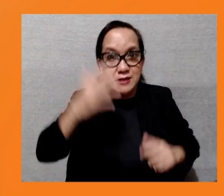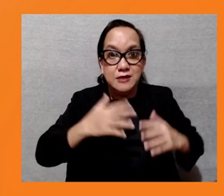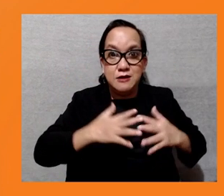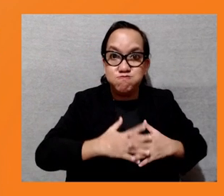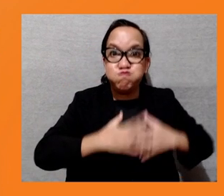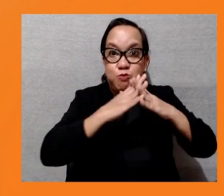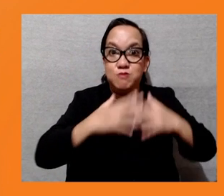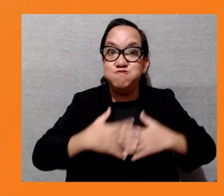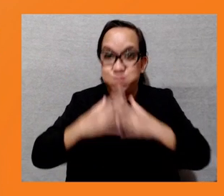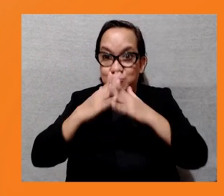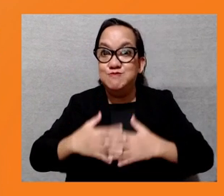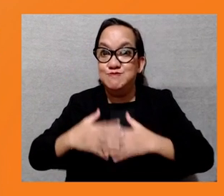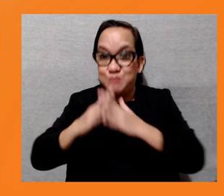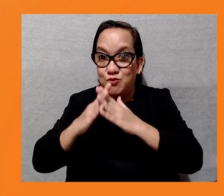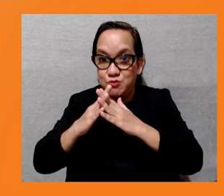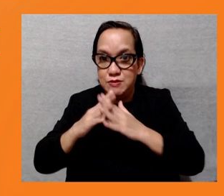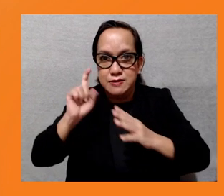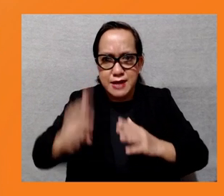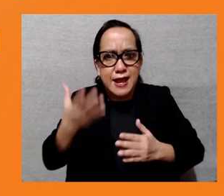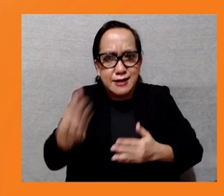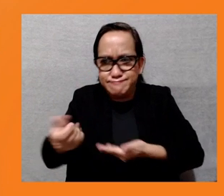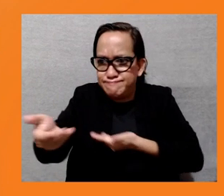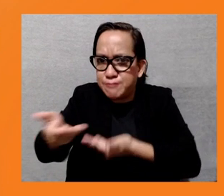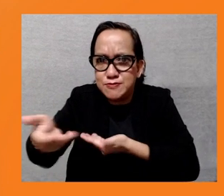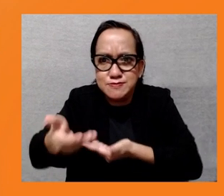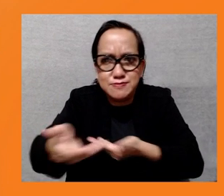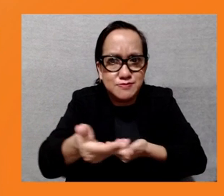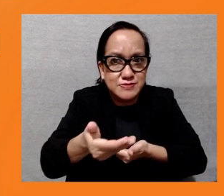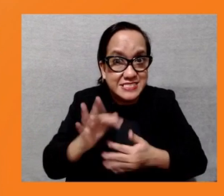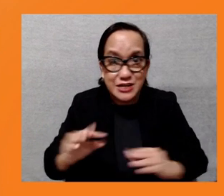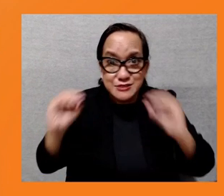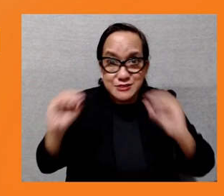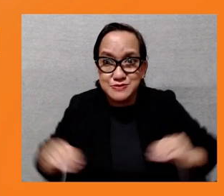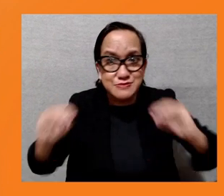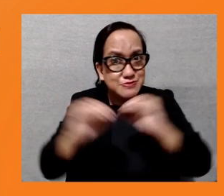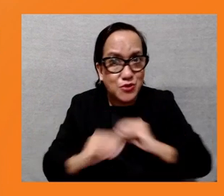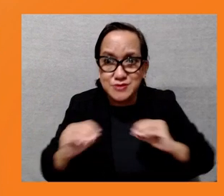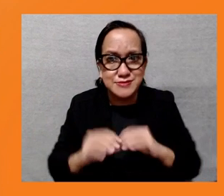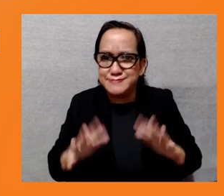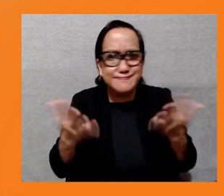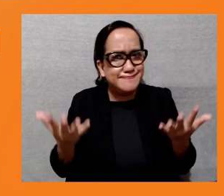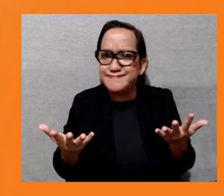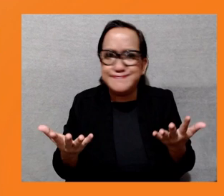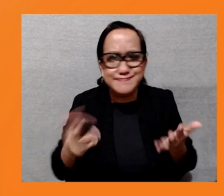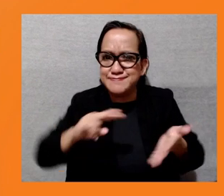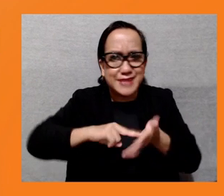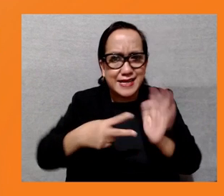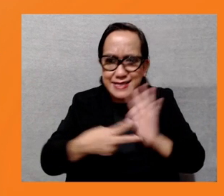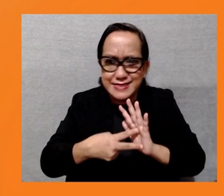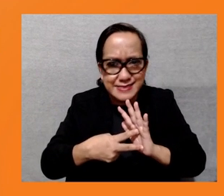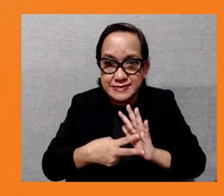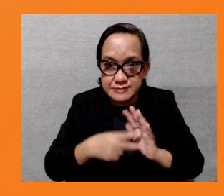measures that were considered. So again, information, consultation, and participation remain to be the